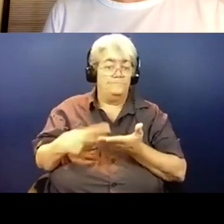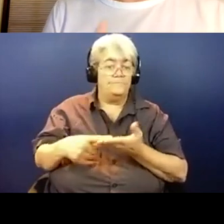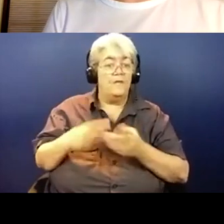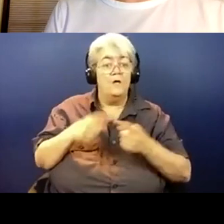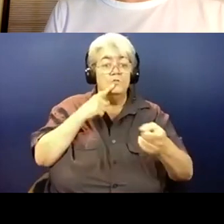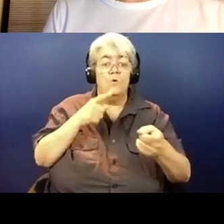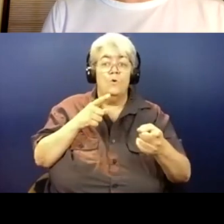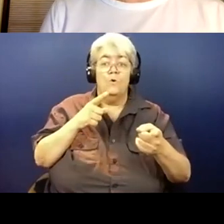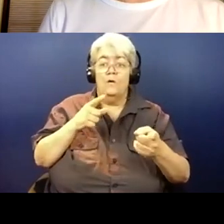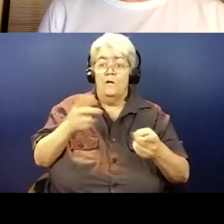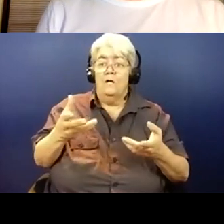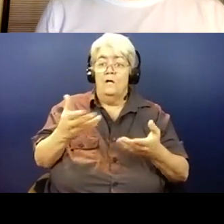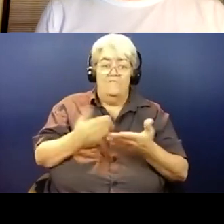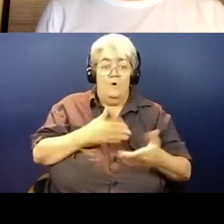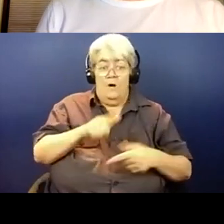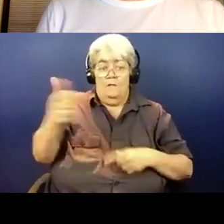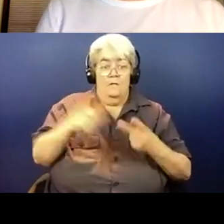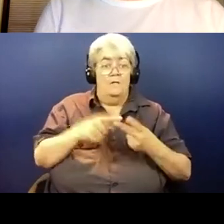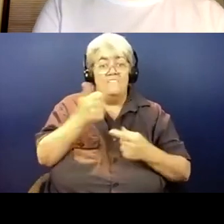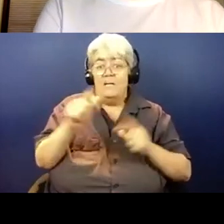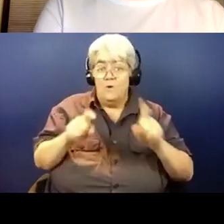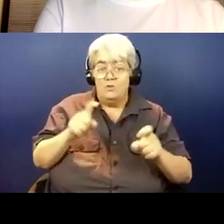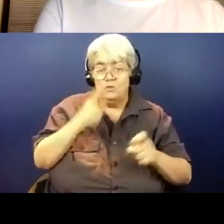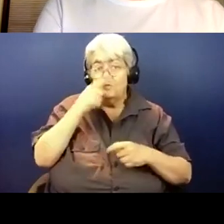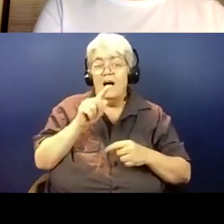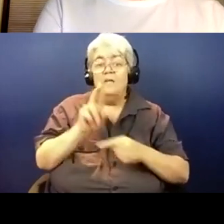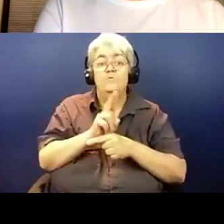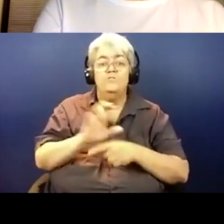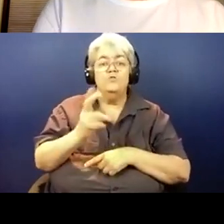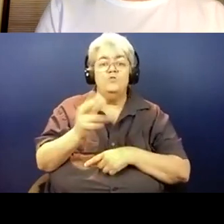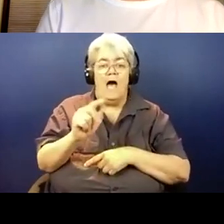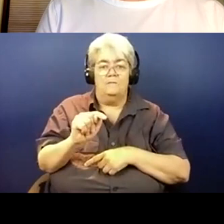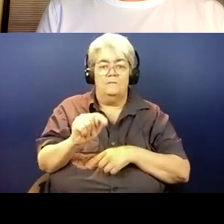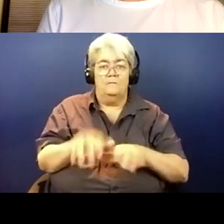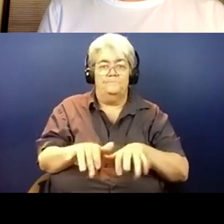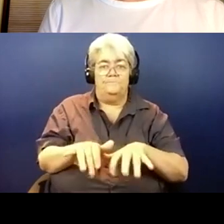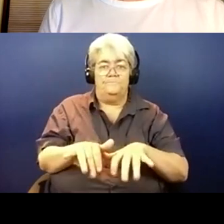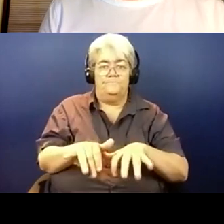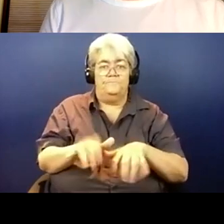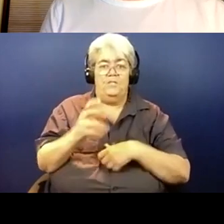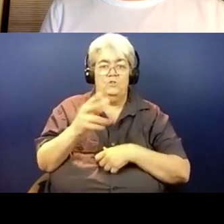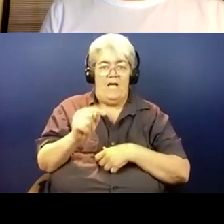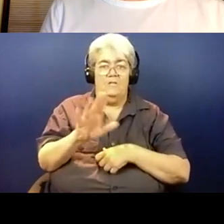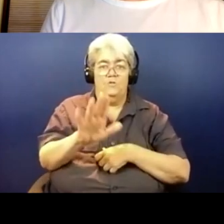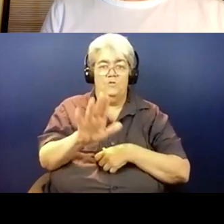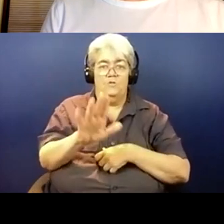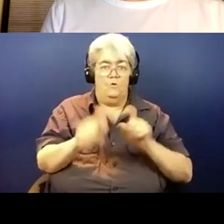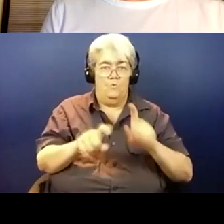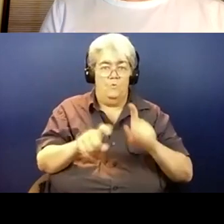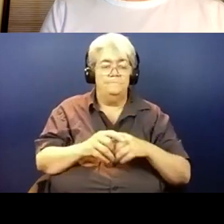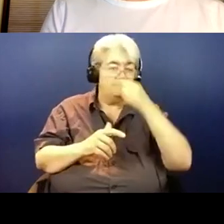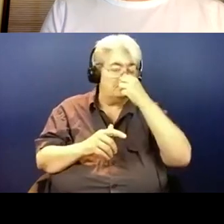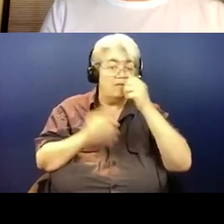I do that, if you have any questions, please use the chat button at the bottom of your bar. If you do have a question,